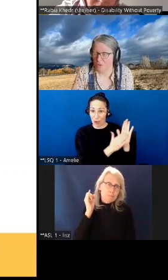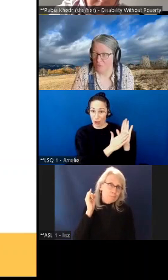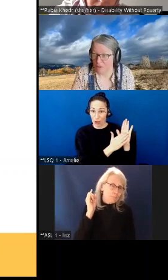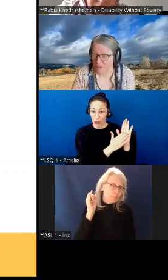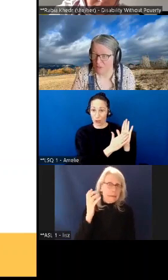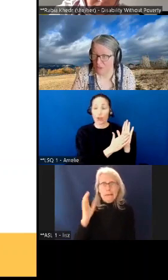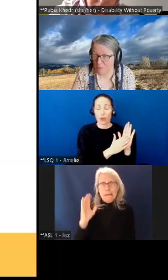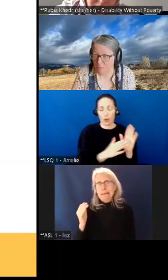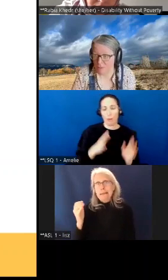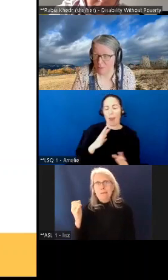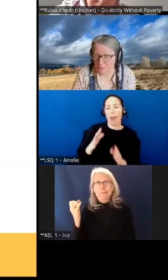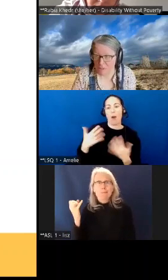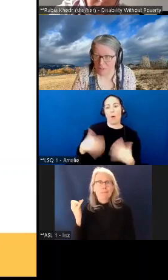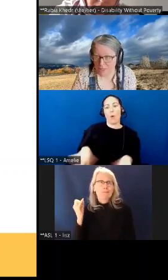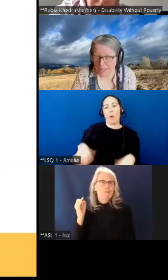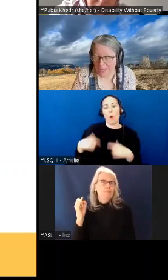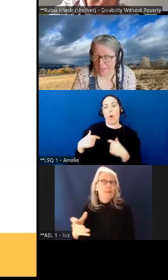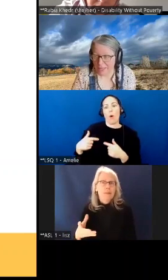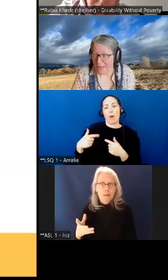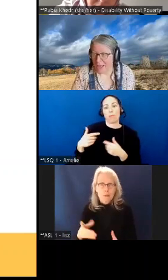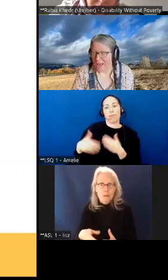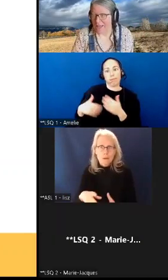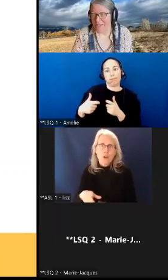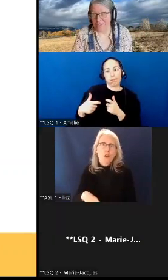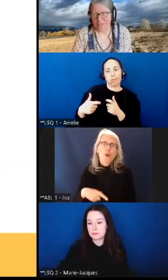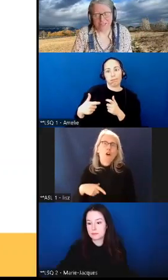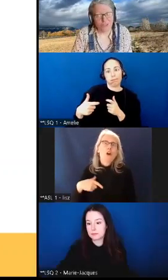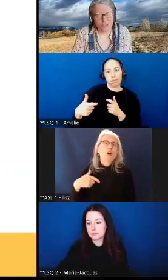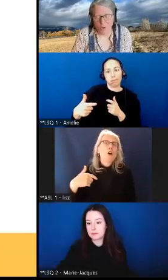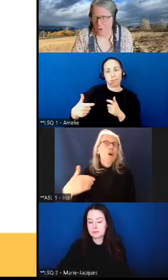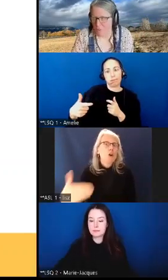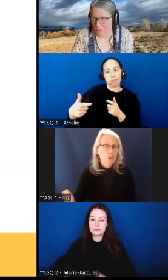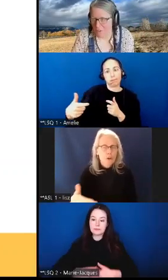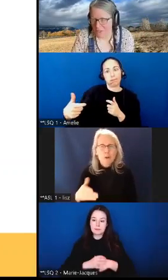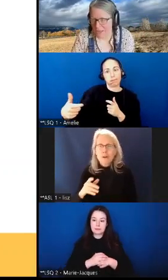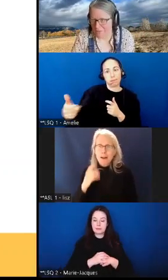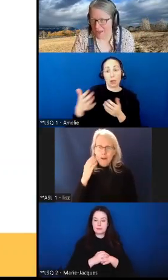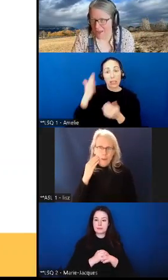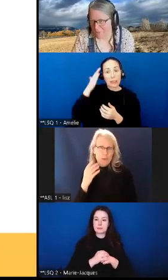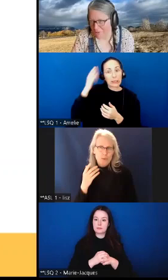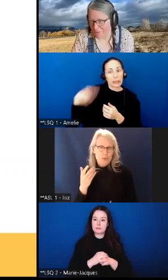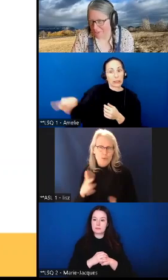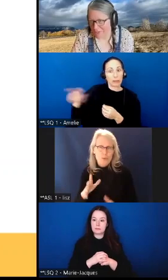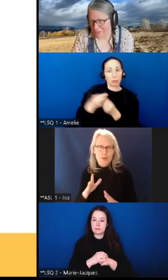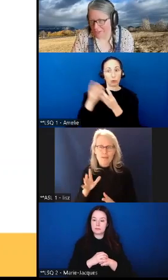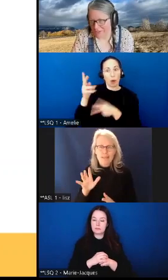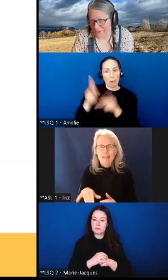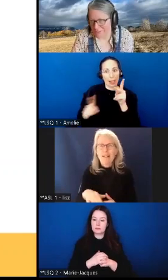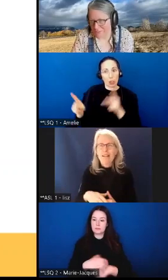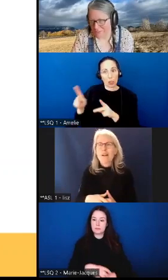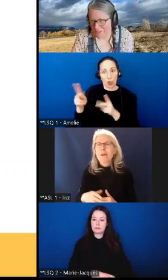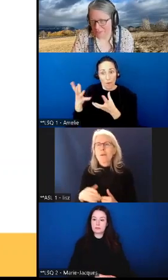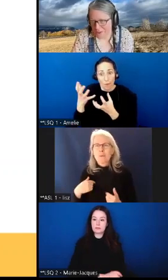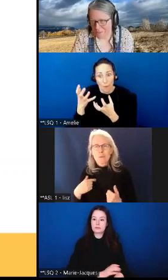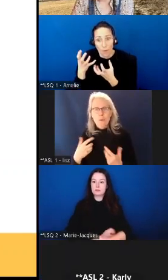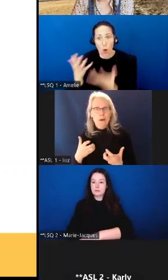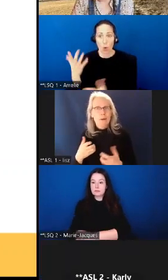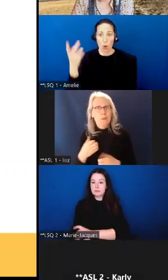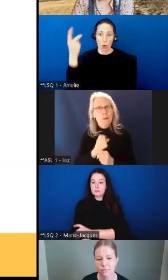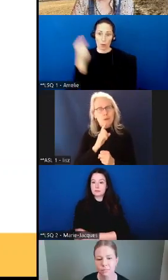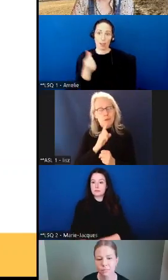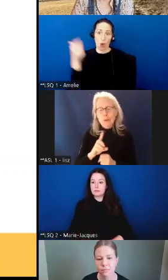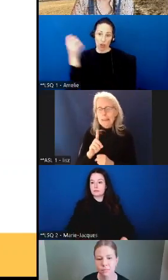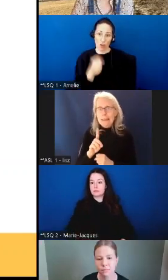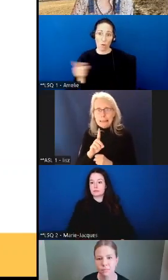that's not what um people want to hear and that's not what we want to have happen that disability without